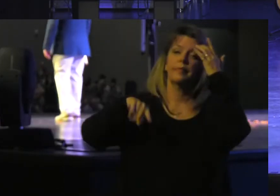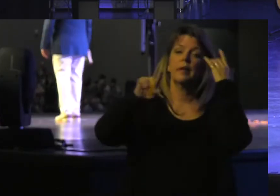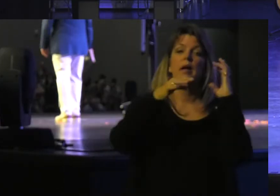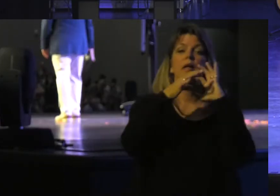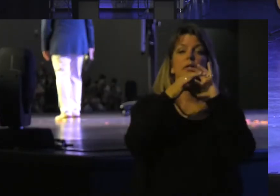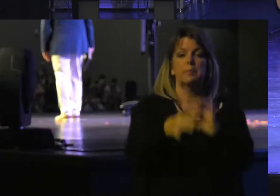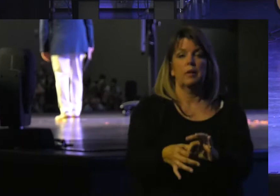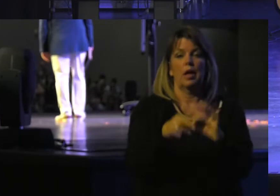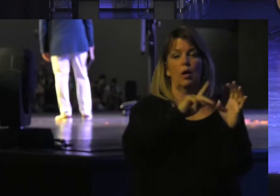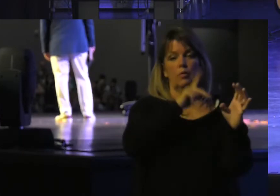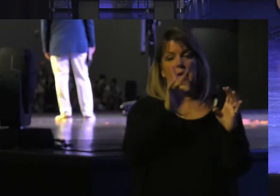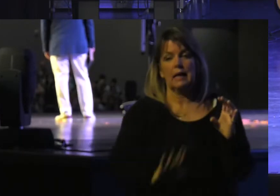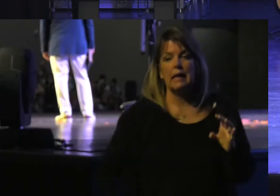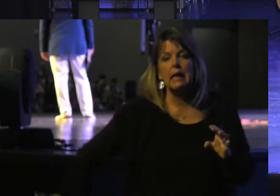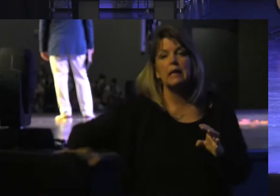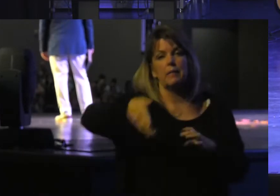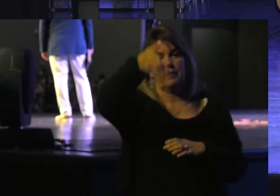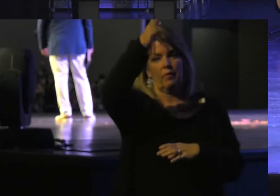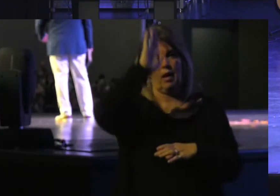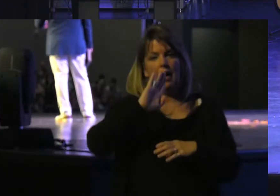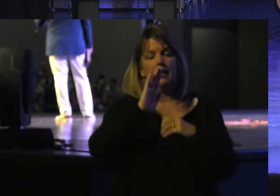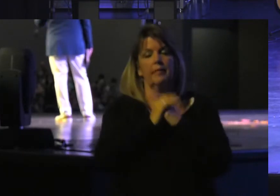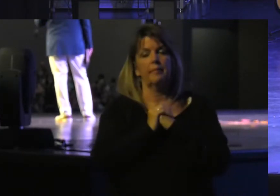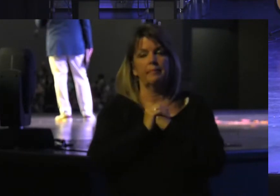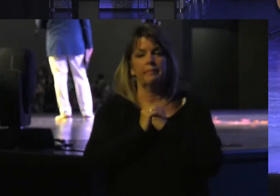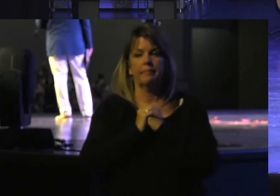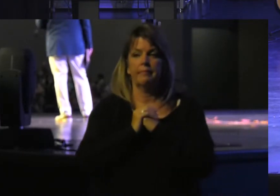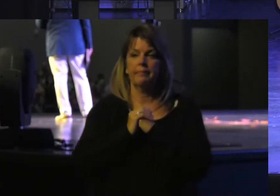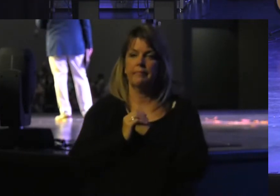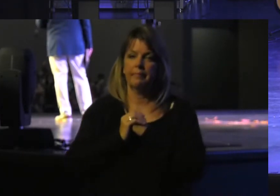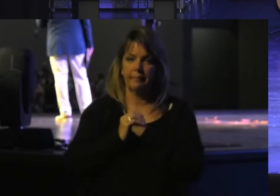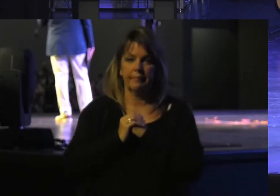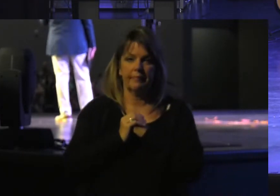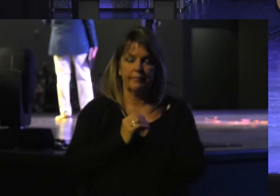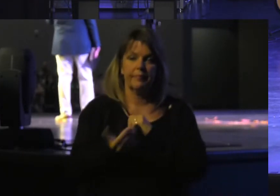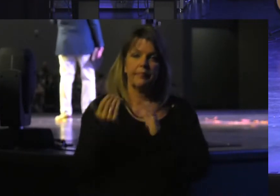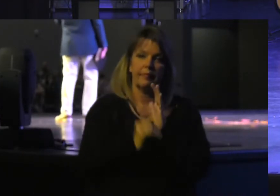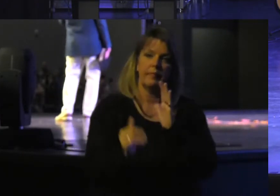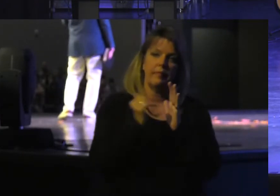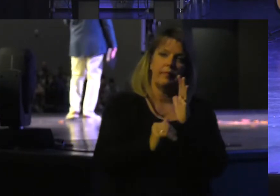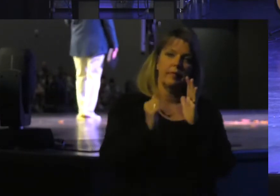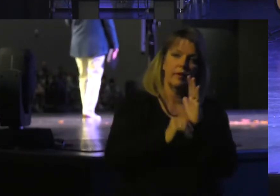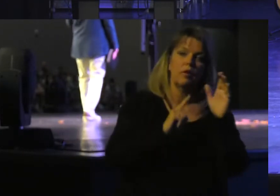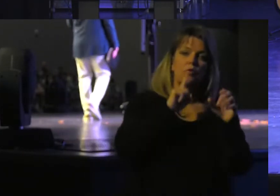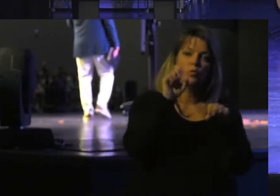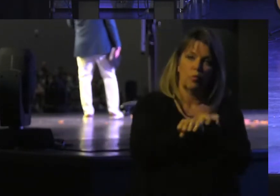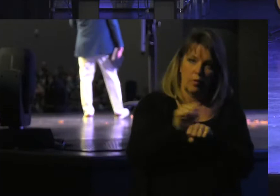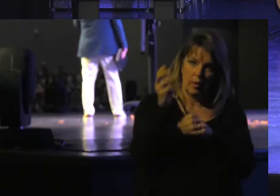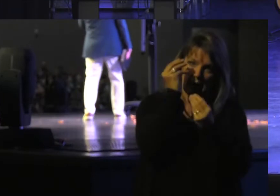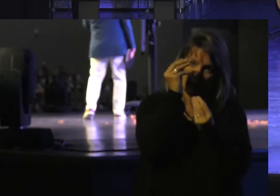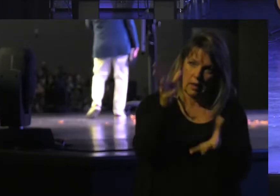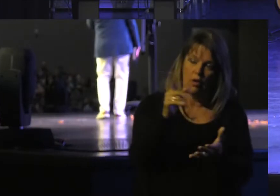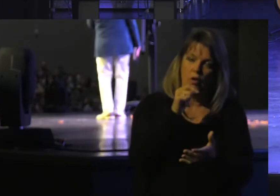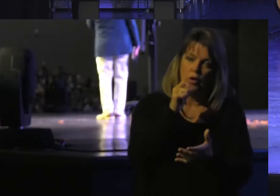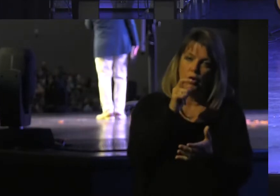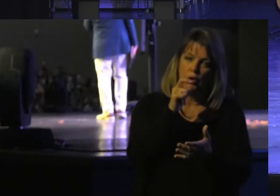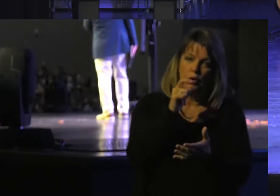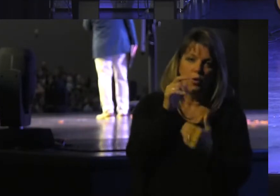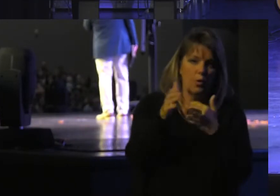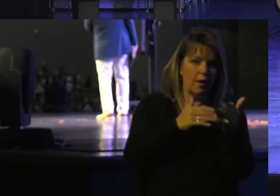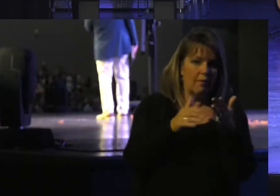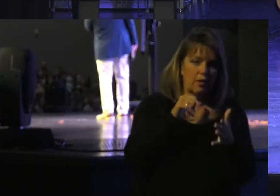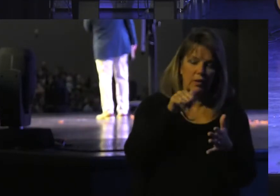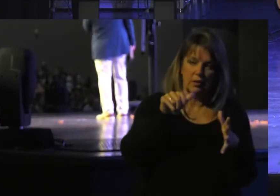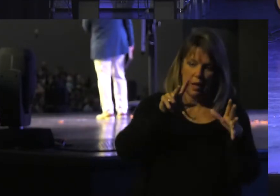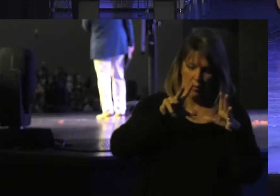The kingdom Of God It just keeps Piling up Jesus said Truly I say to you Whoever does not